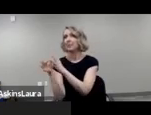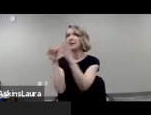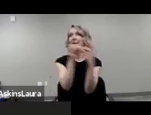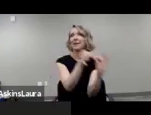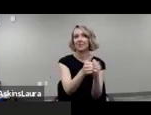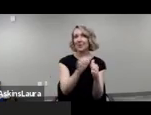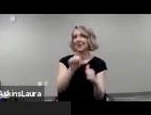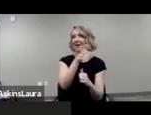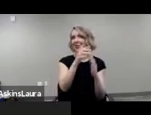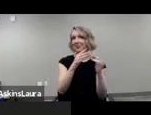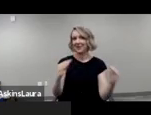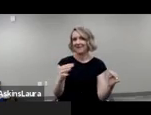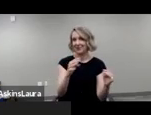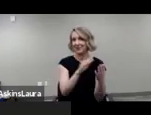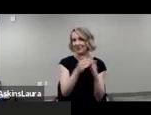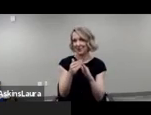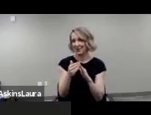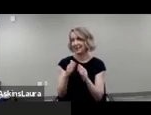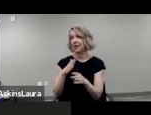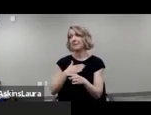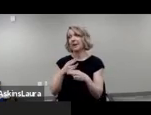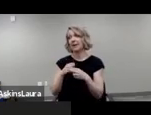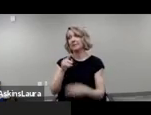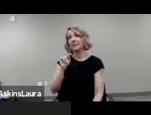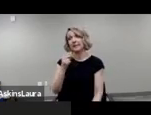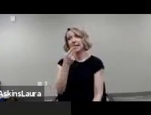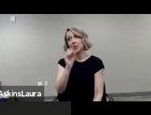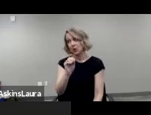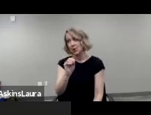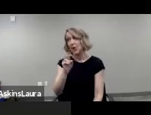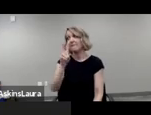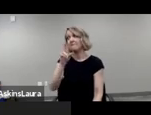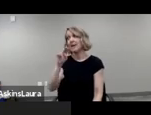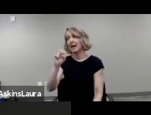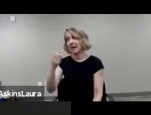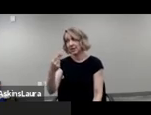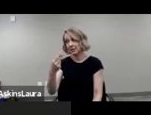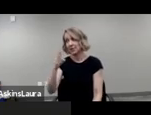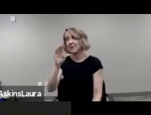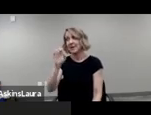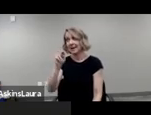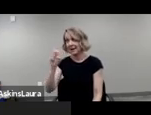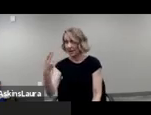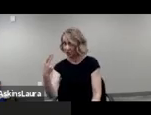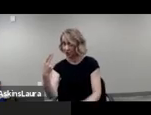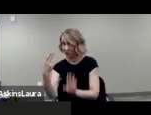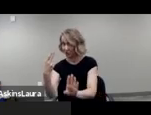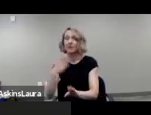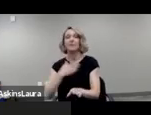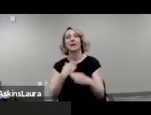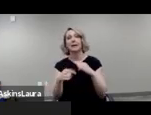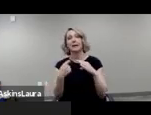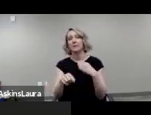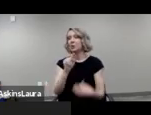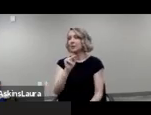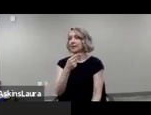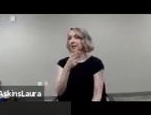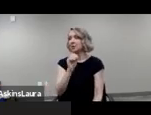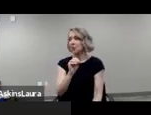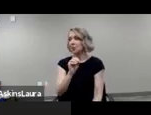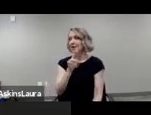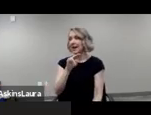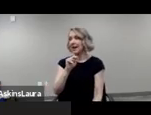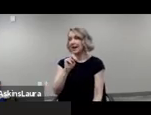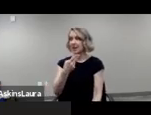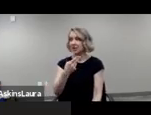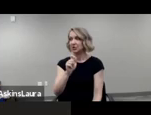and i'll throw myself in the mix my name is zoe van itself t-h-o-v-i-n-h b-a-n-h and my email is t-h-o-v-i-n